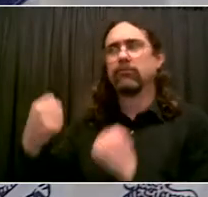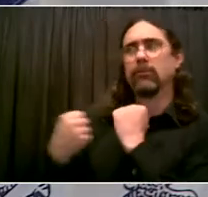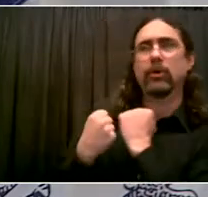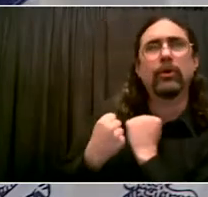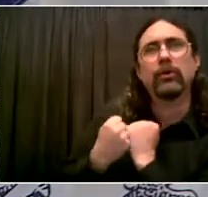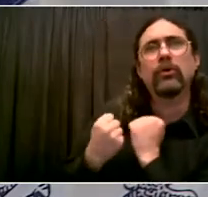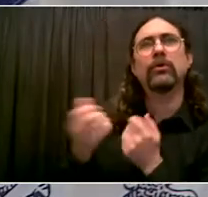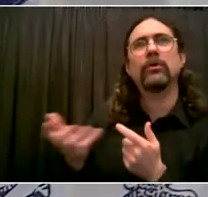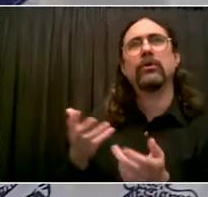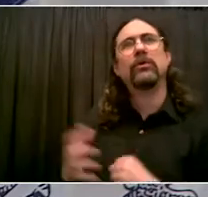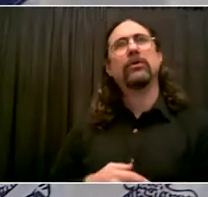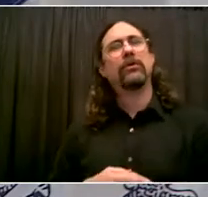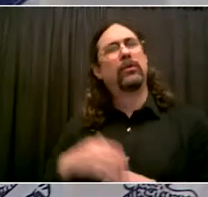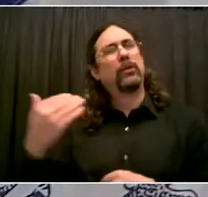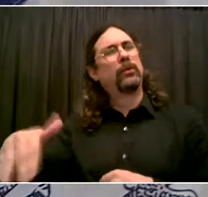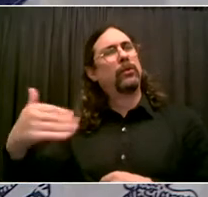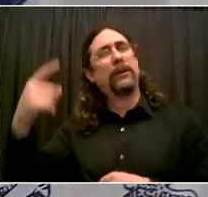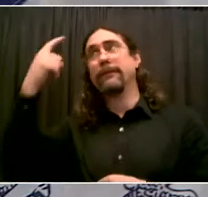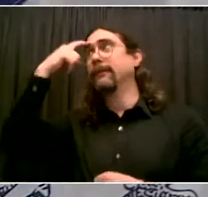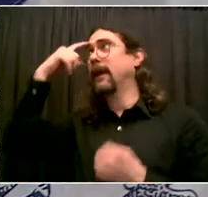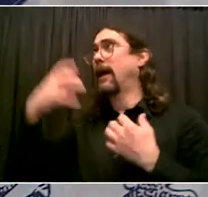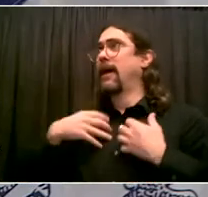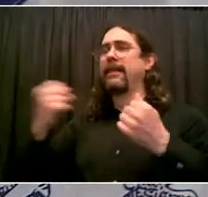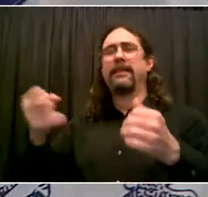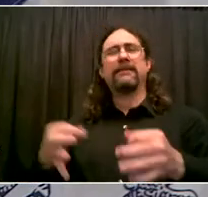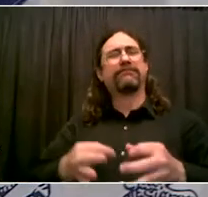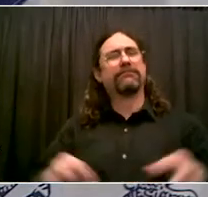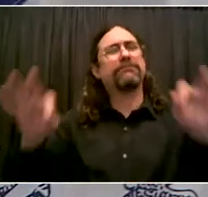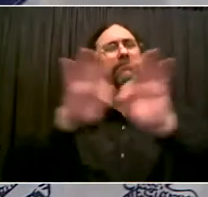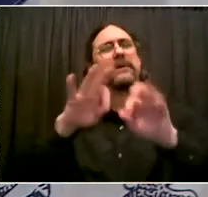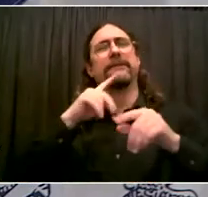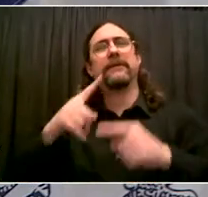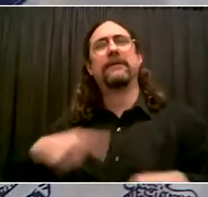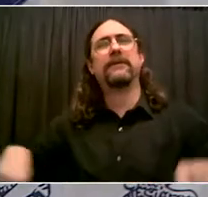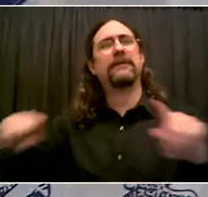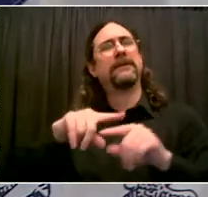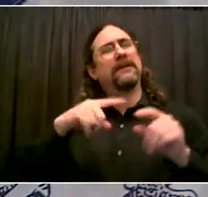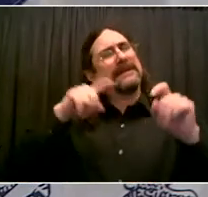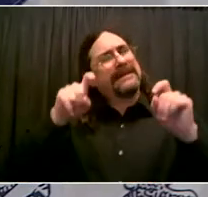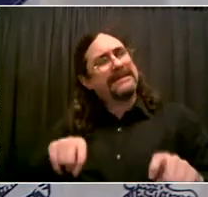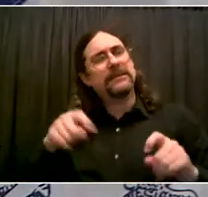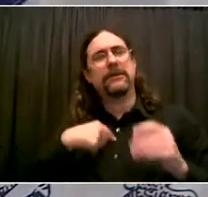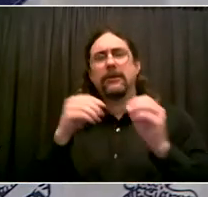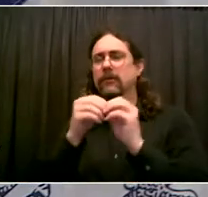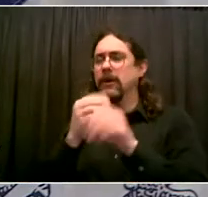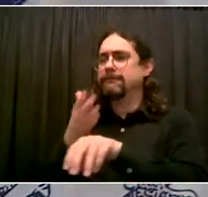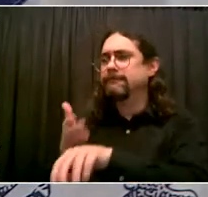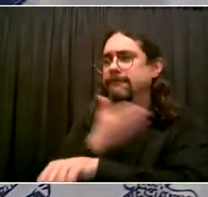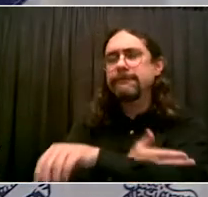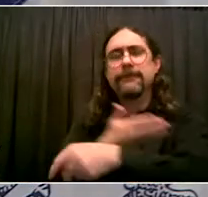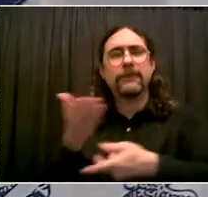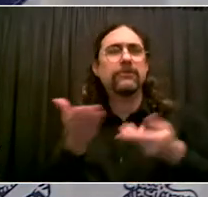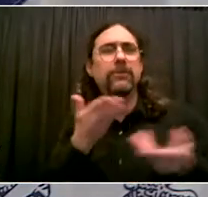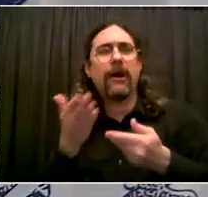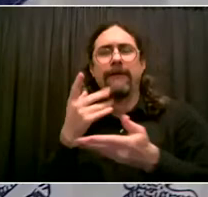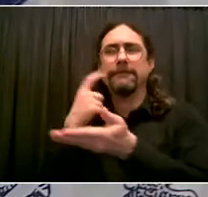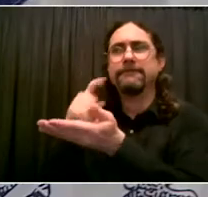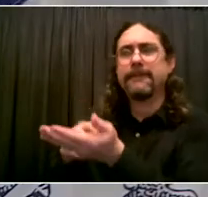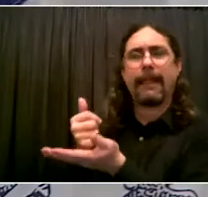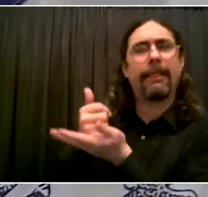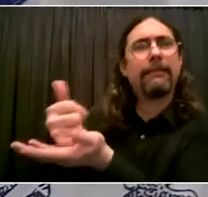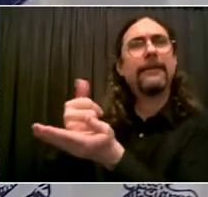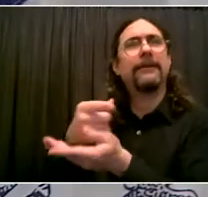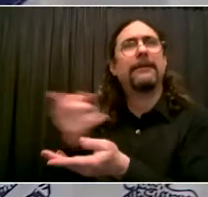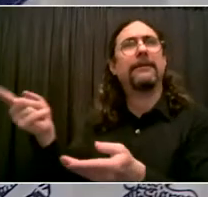a problem with the stigma that we need to overcome. But what's amazing is the phrase, the sentence is the same, but the faces